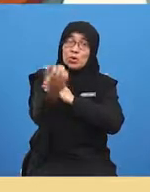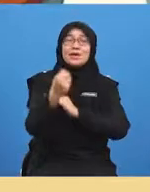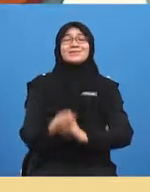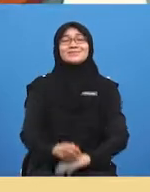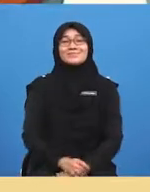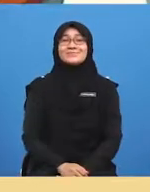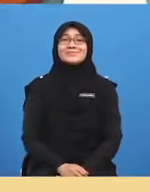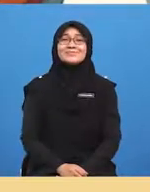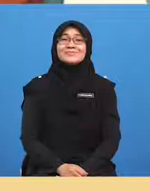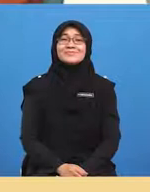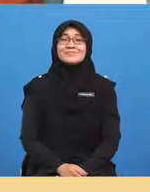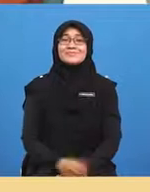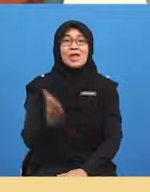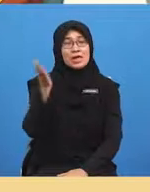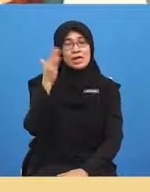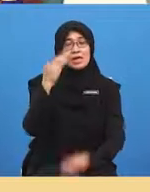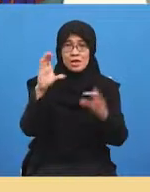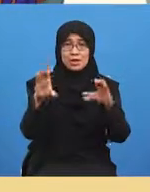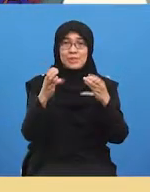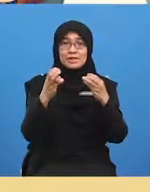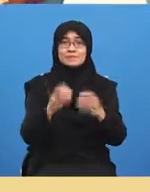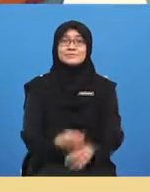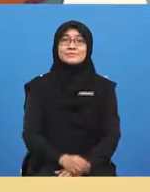all right let's do this yes